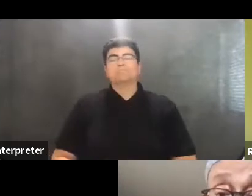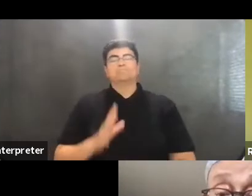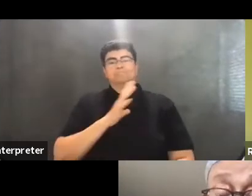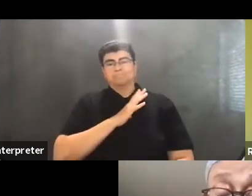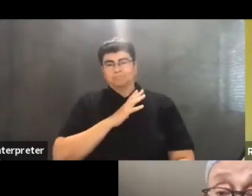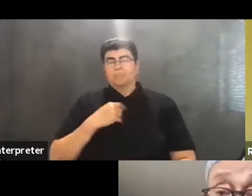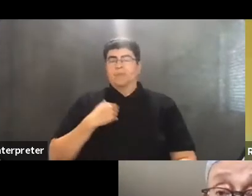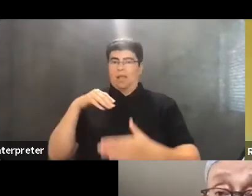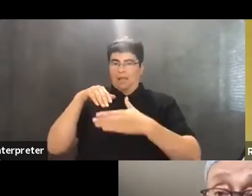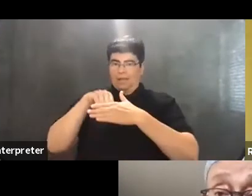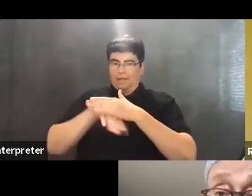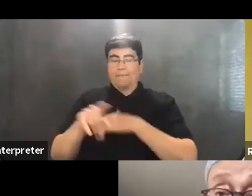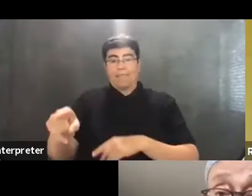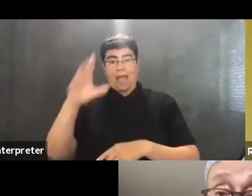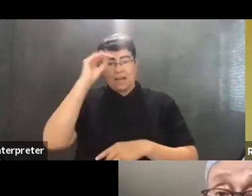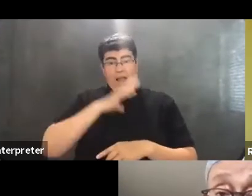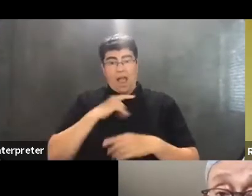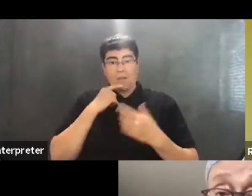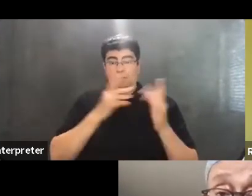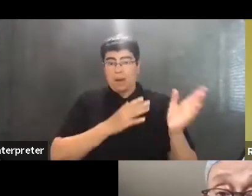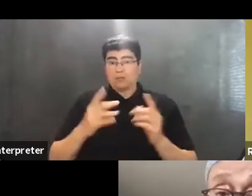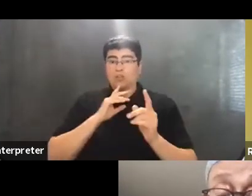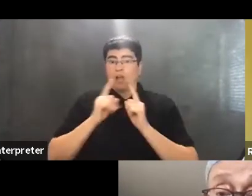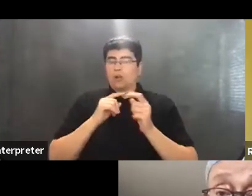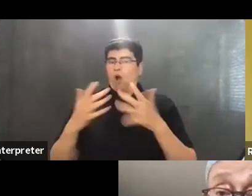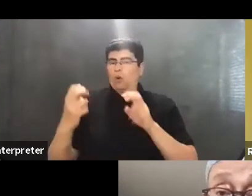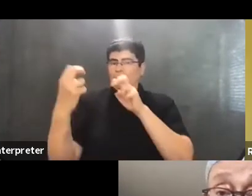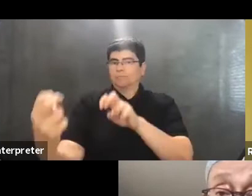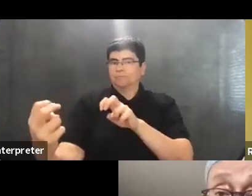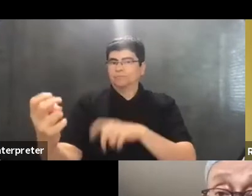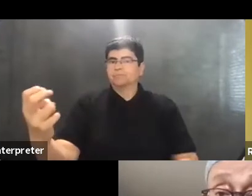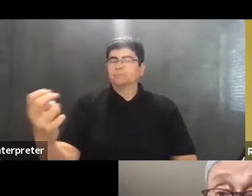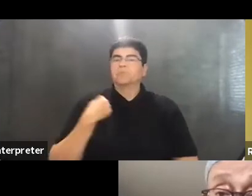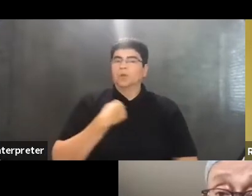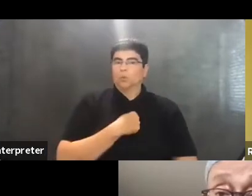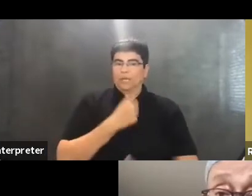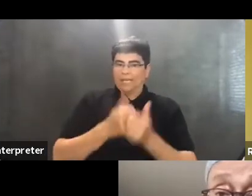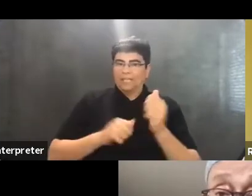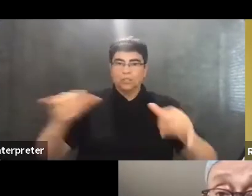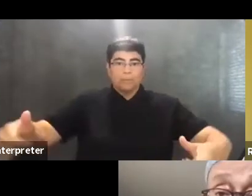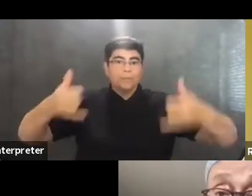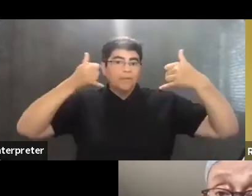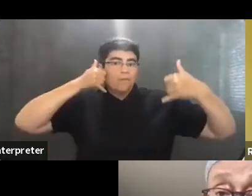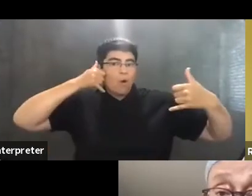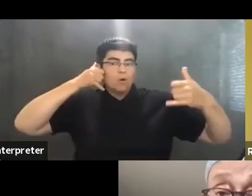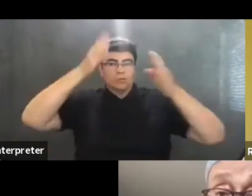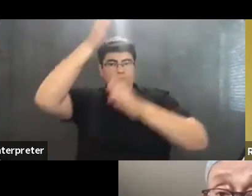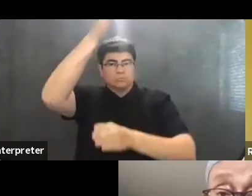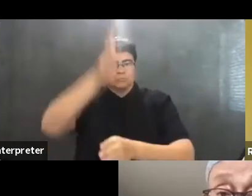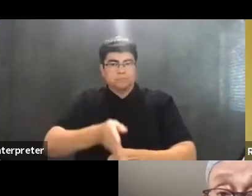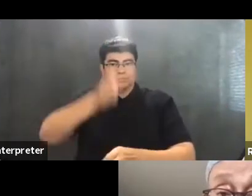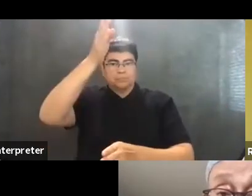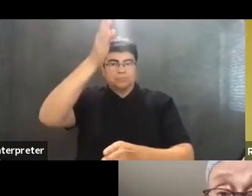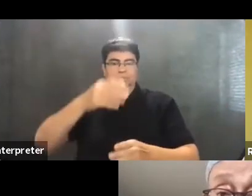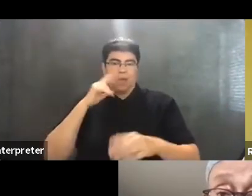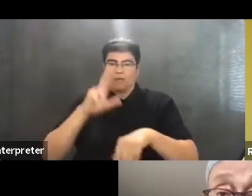and the guy I was going to talk to was already on the other side. And we each picked up our phones to talk because, of